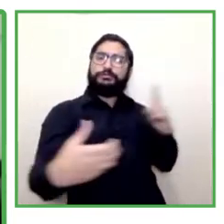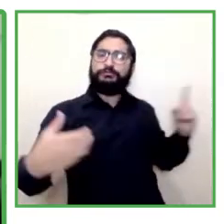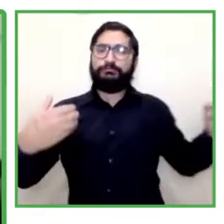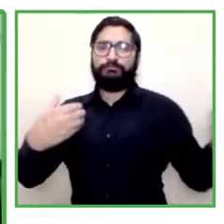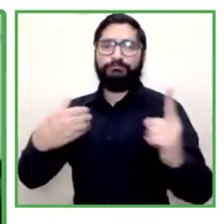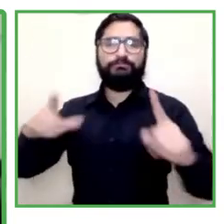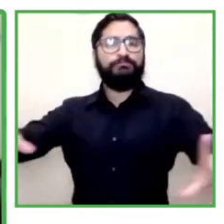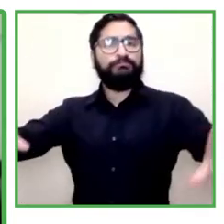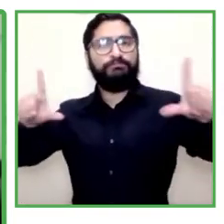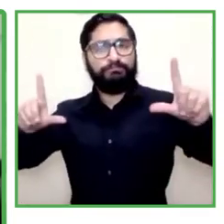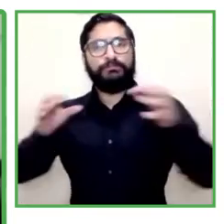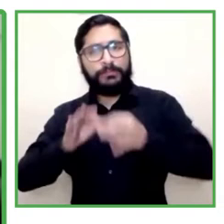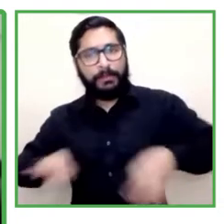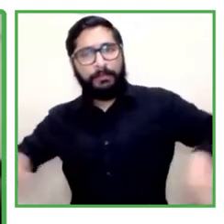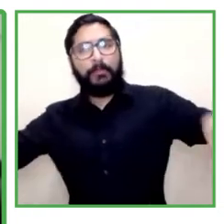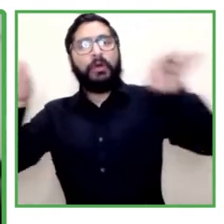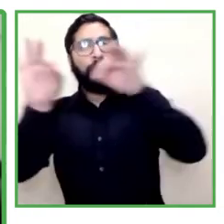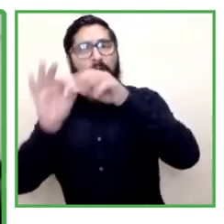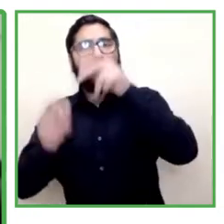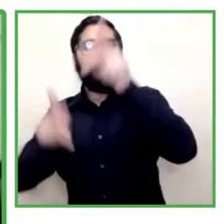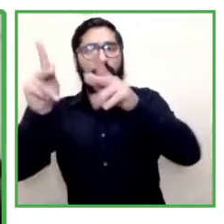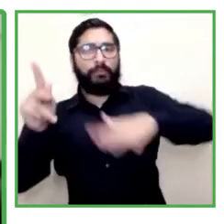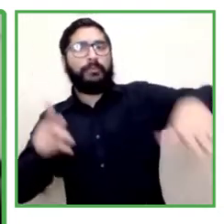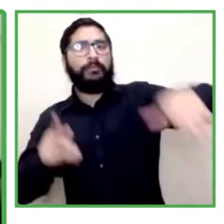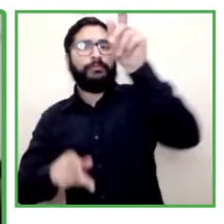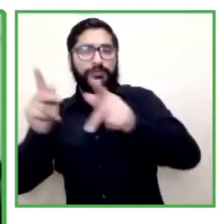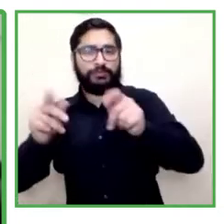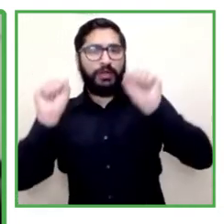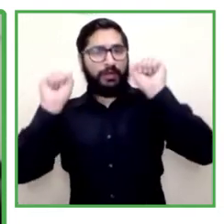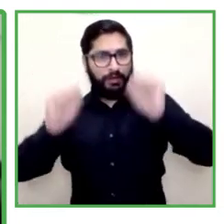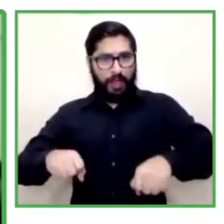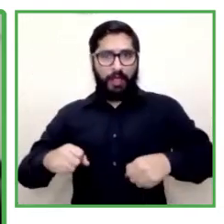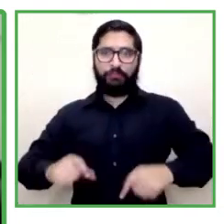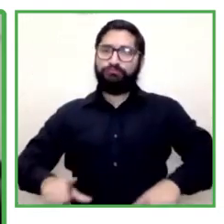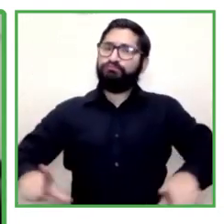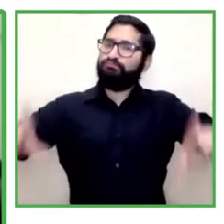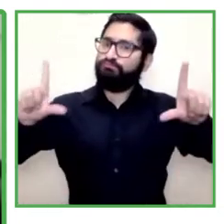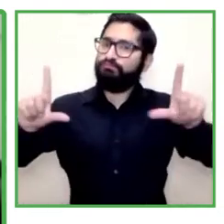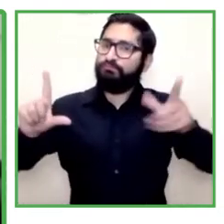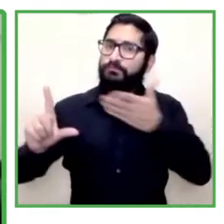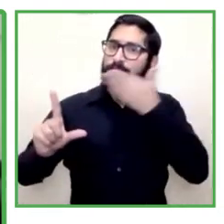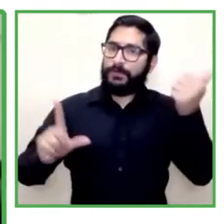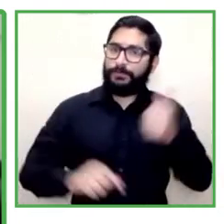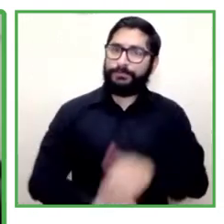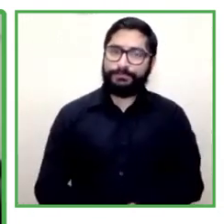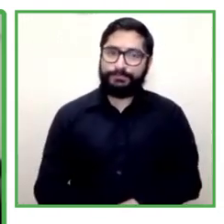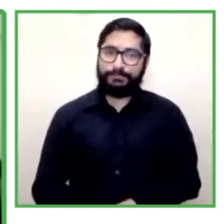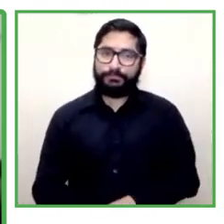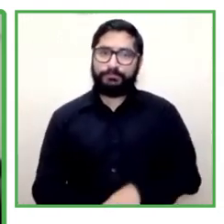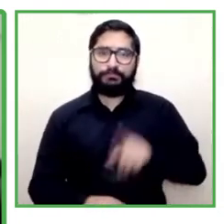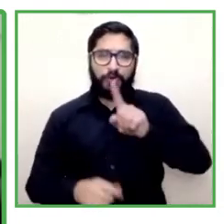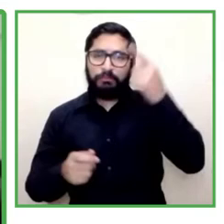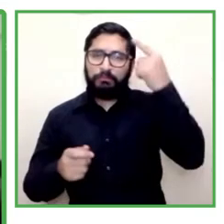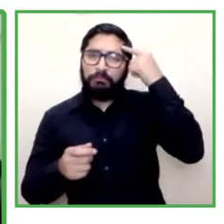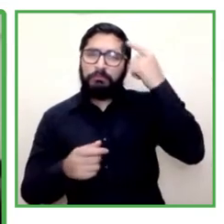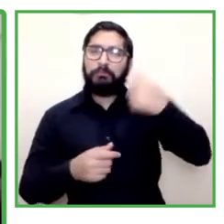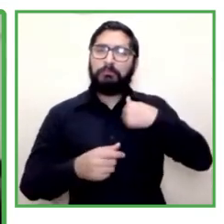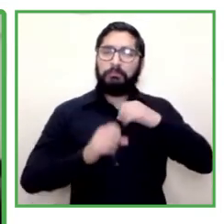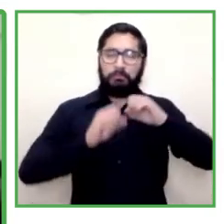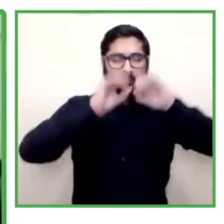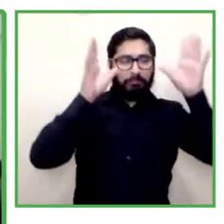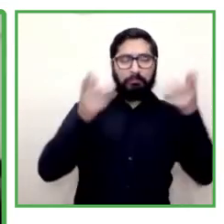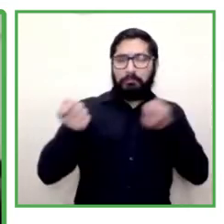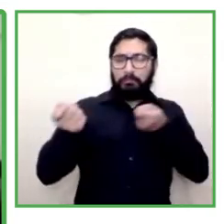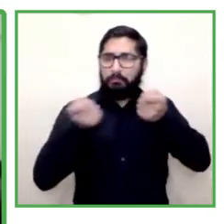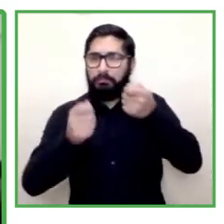efforts. Equal conditions in terms of inclusion and economic